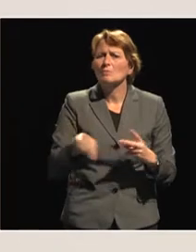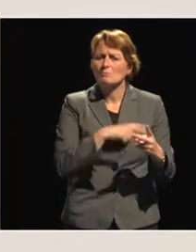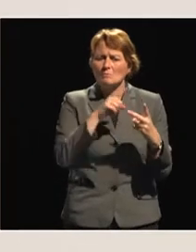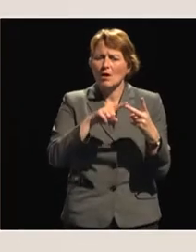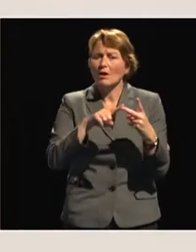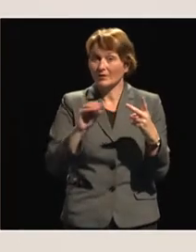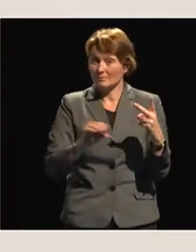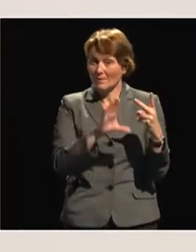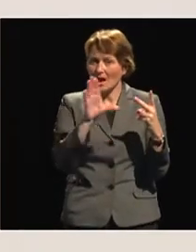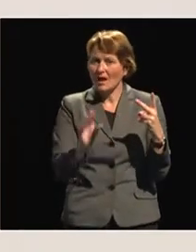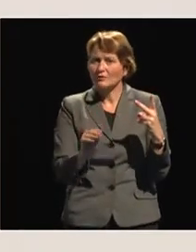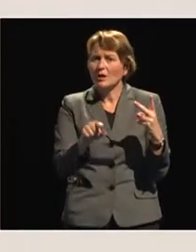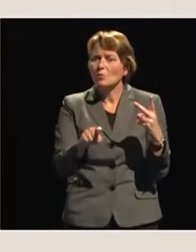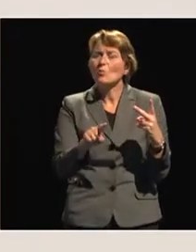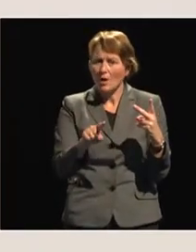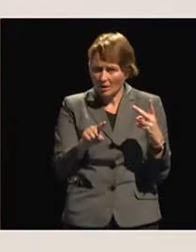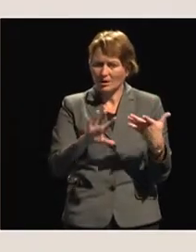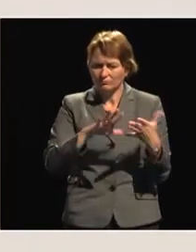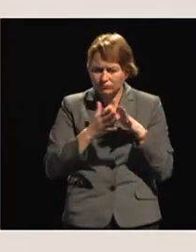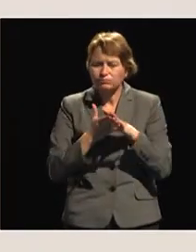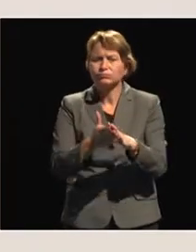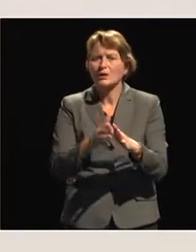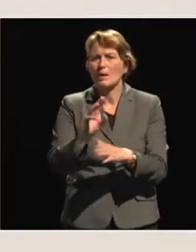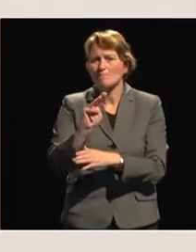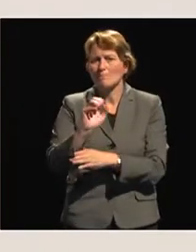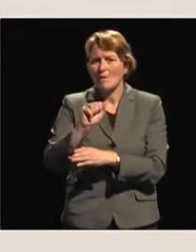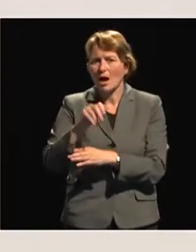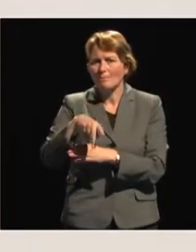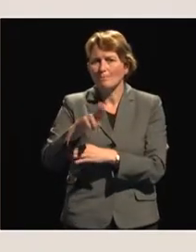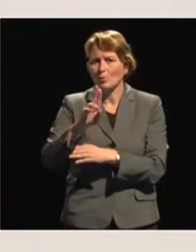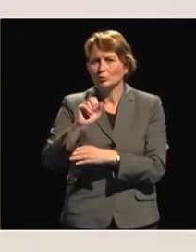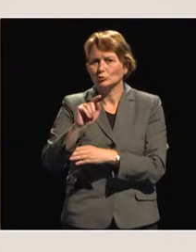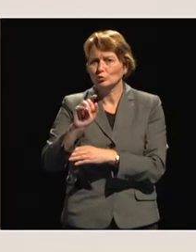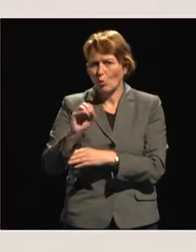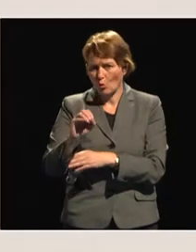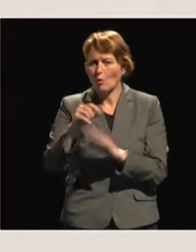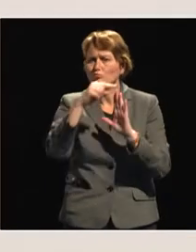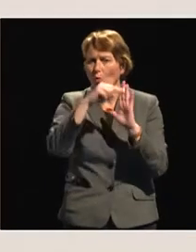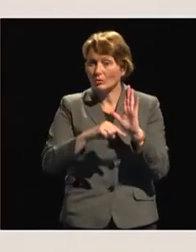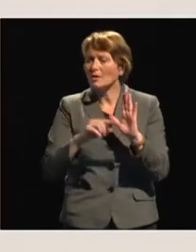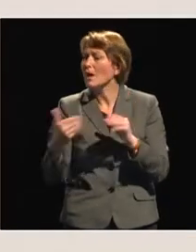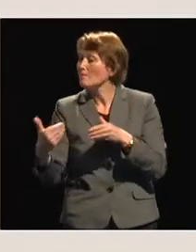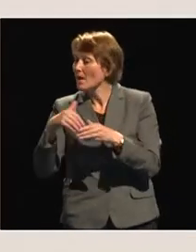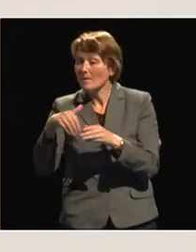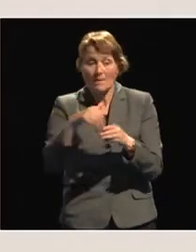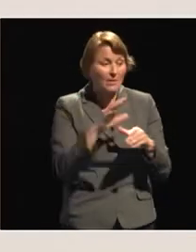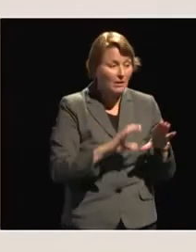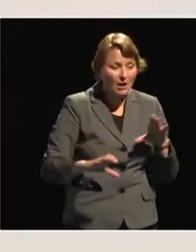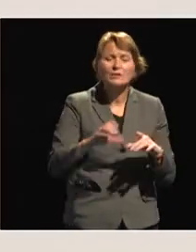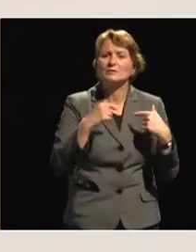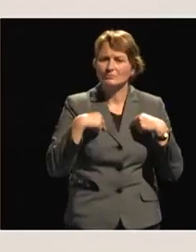implementation of Maputo Protocol. We are working with member countries in order to domesticate the